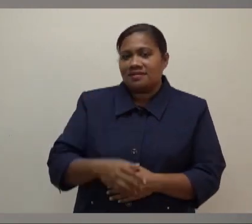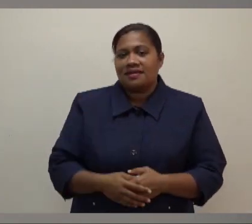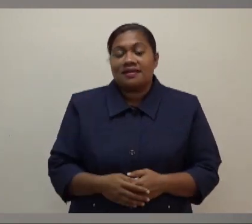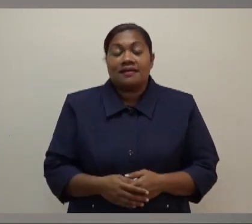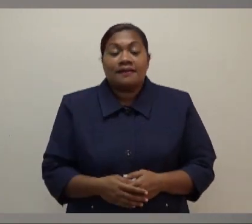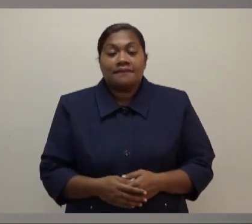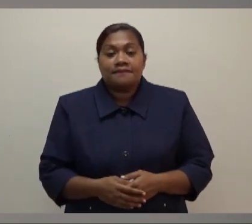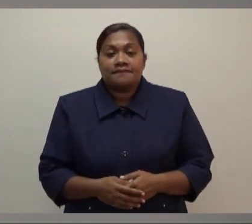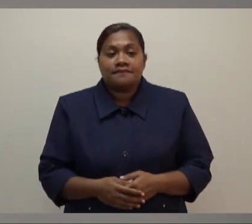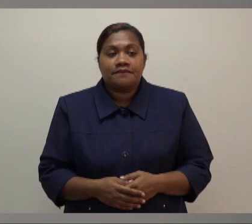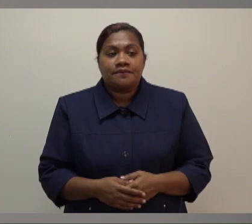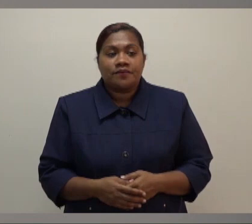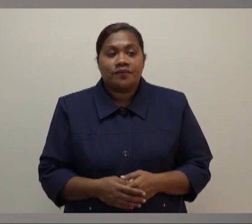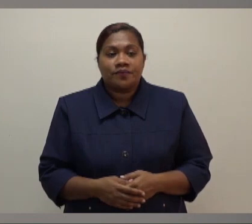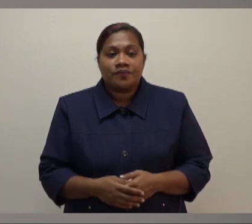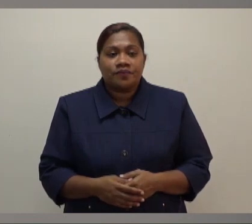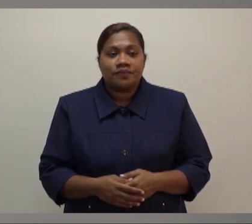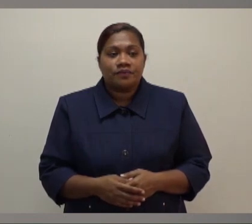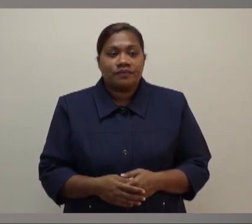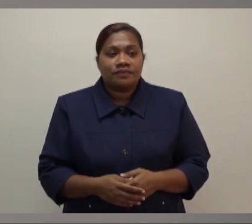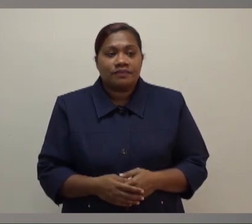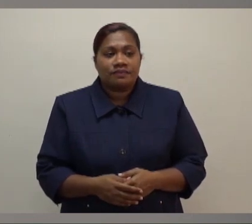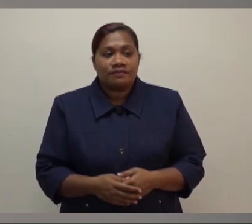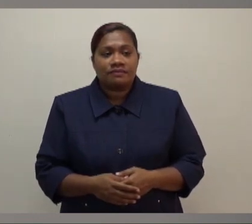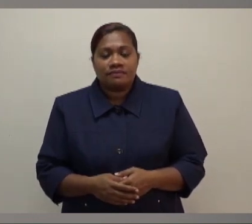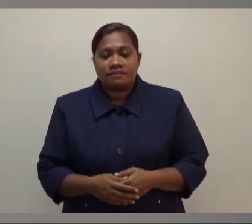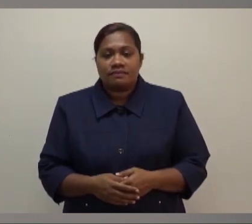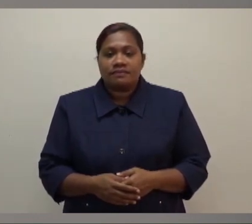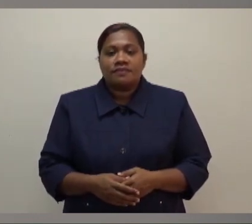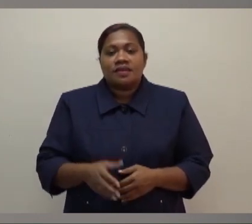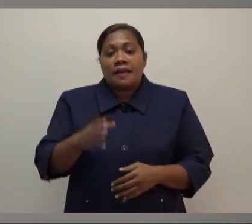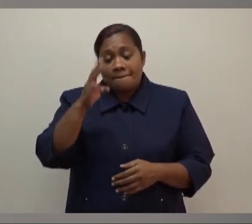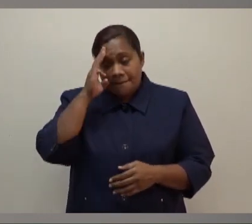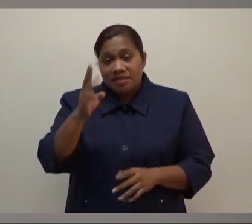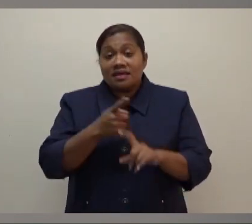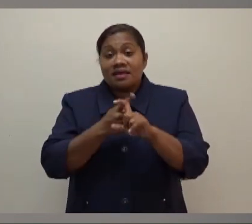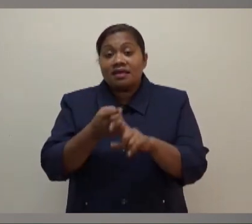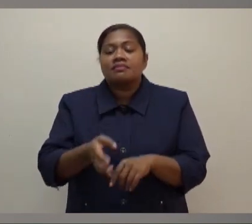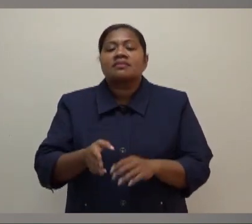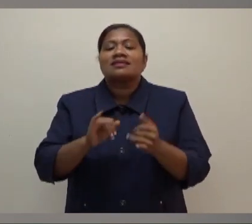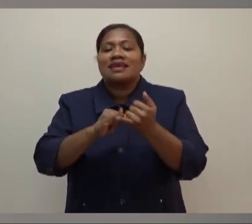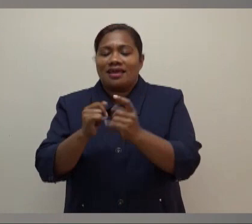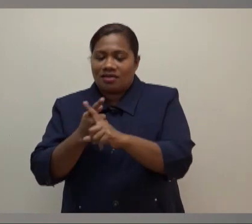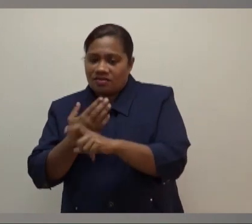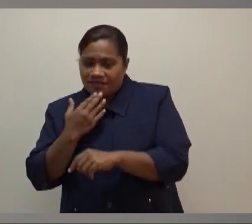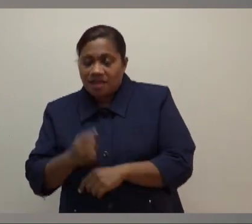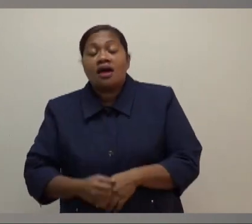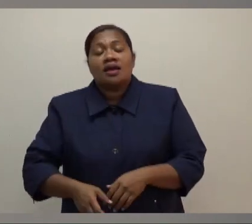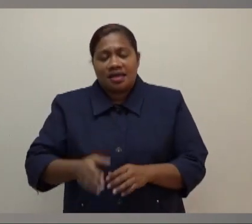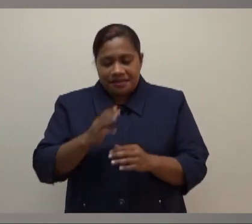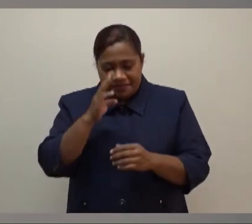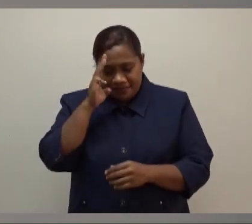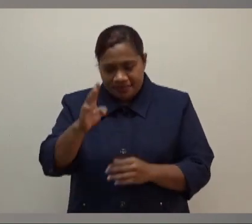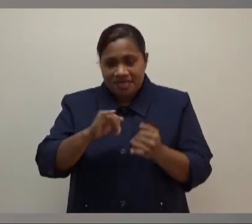Mr. Kayoum, thank you for the... Sayed Kayoum, actually. Sorry, Mr. Sayed Kayoum, forgive me. With regards to your